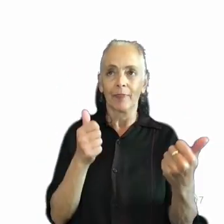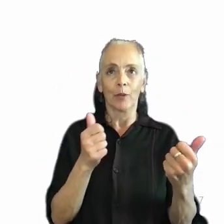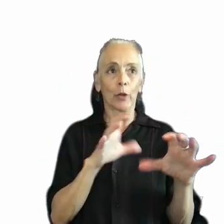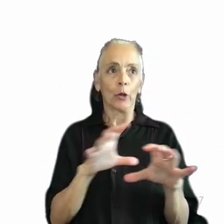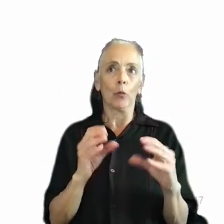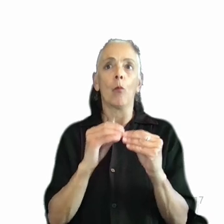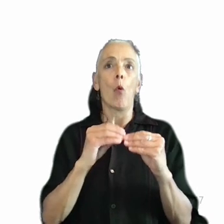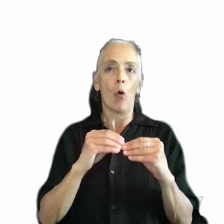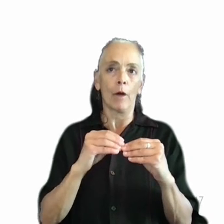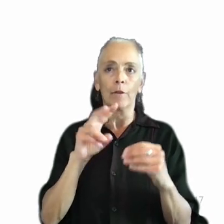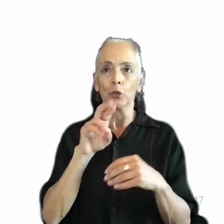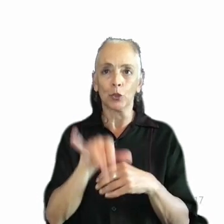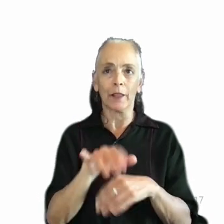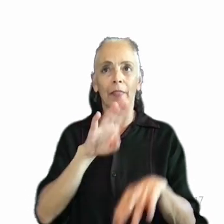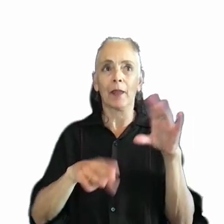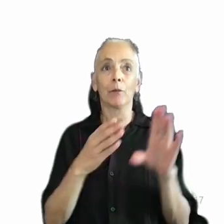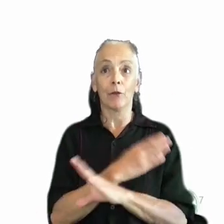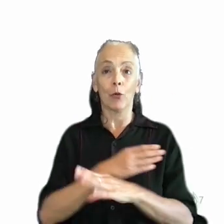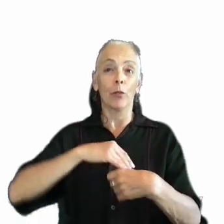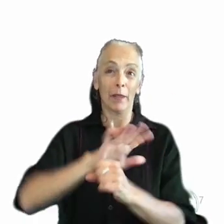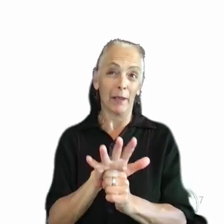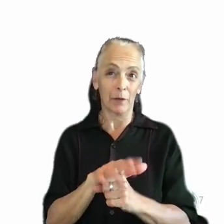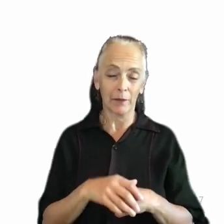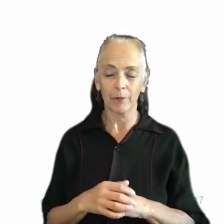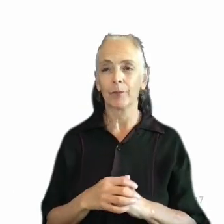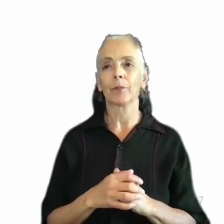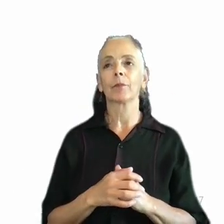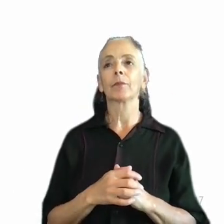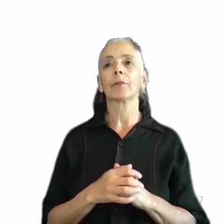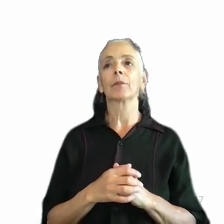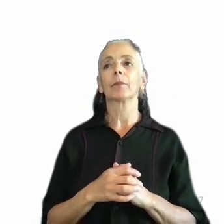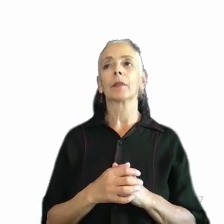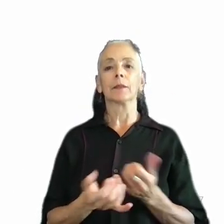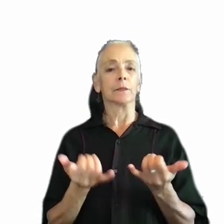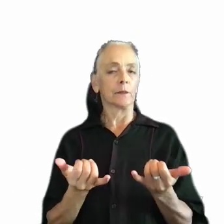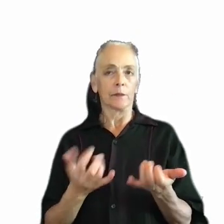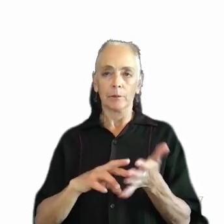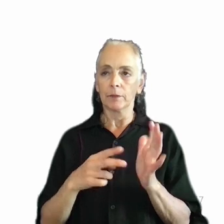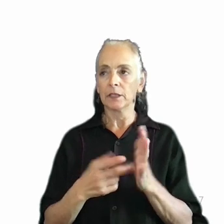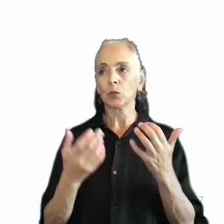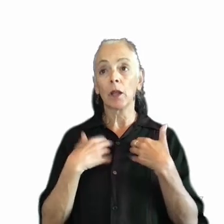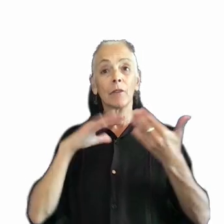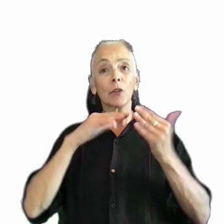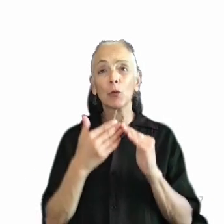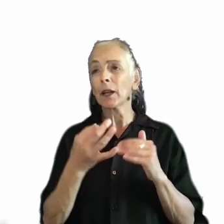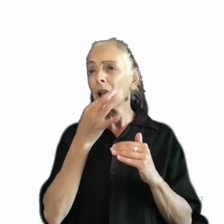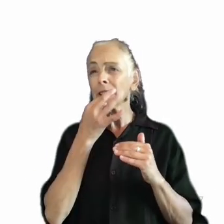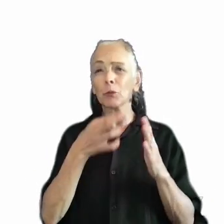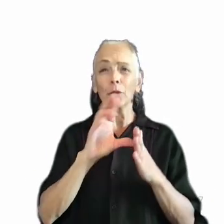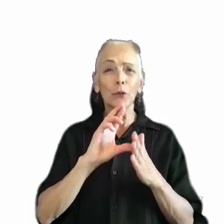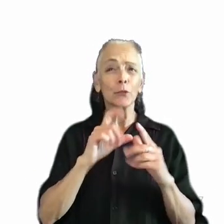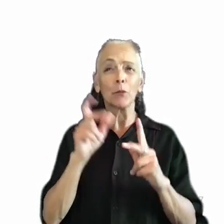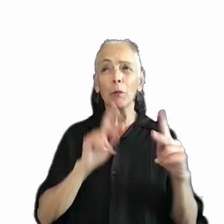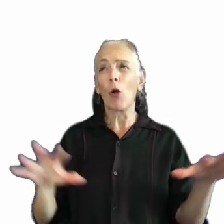to pre-pandemic. And because of this, we're able to get, you know, community expert reviews with folks from across the world, including like